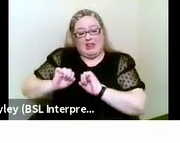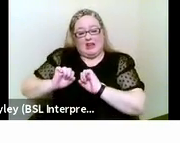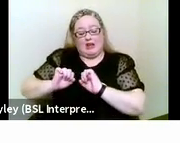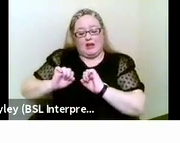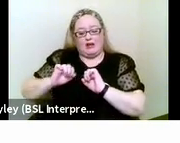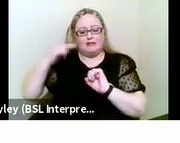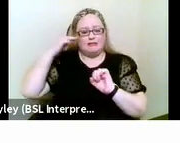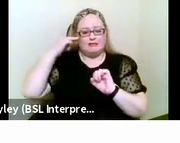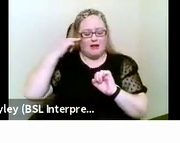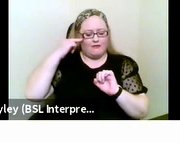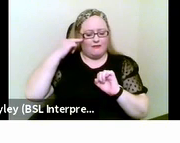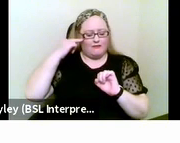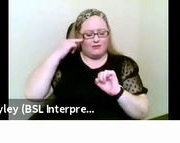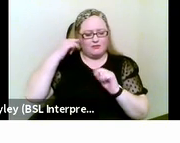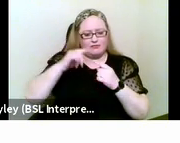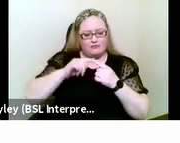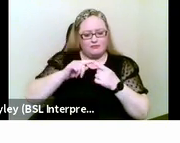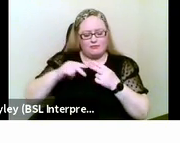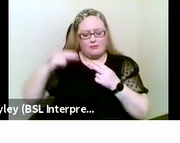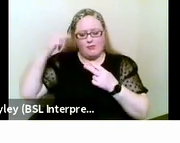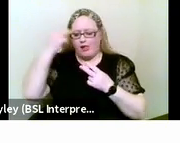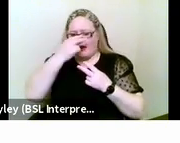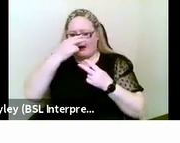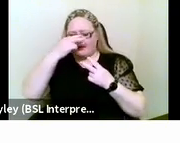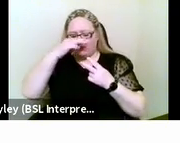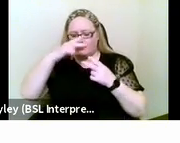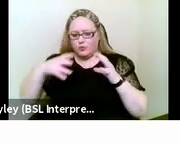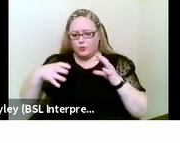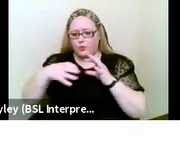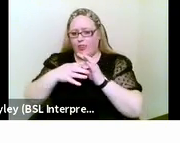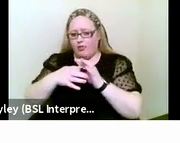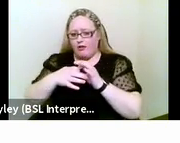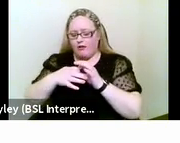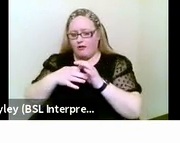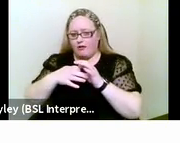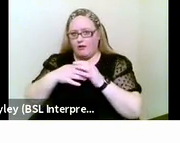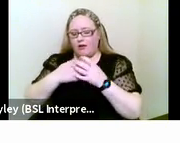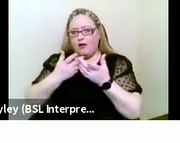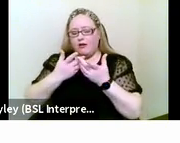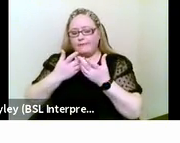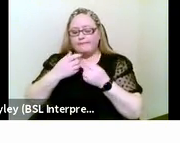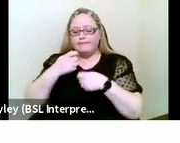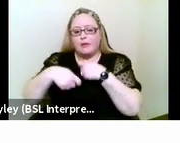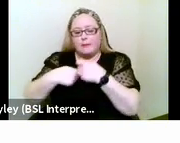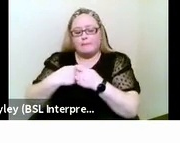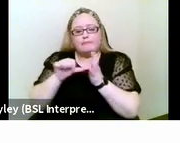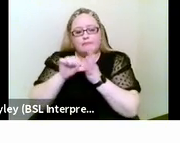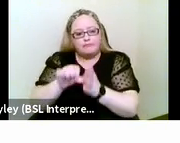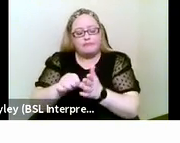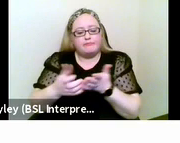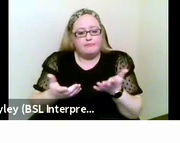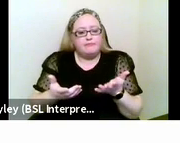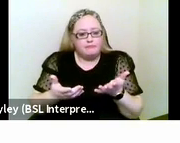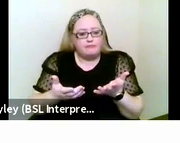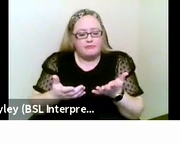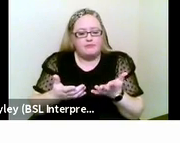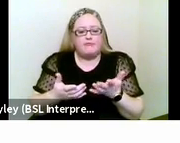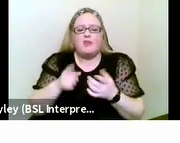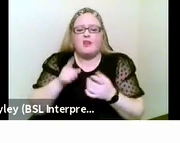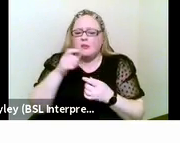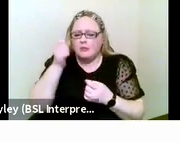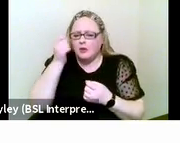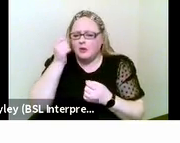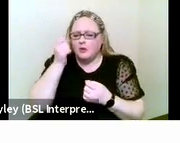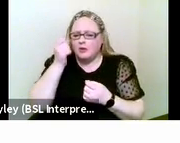impairments that creates difficulty perhaps you've heard the phrase one plus one equals